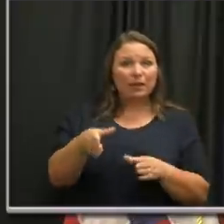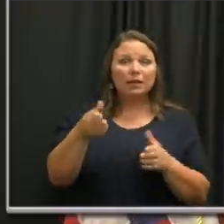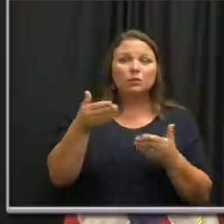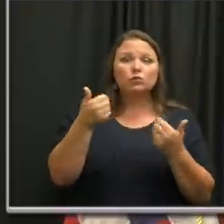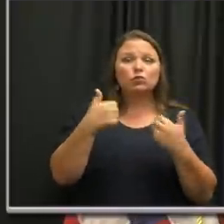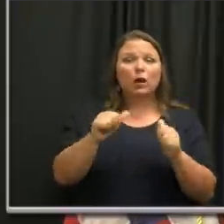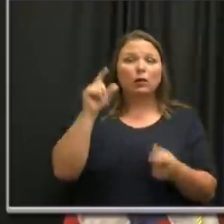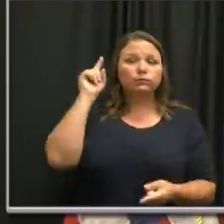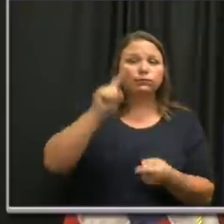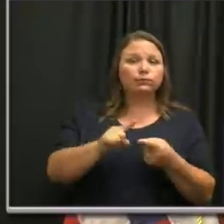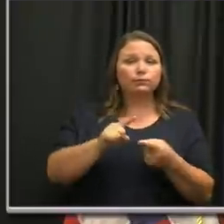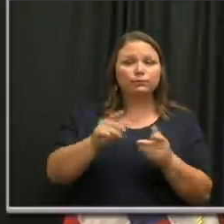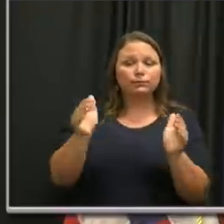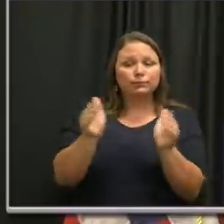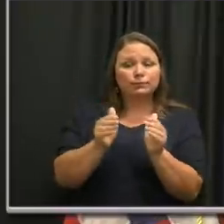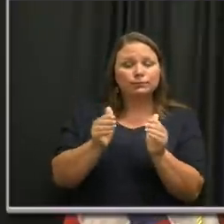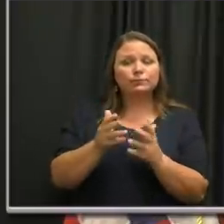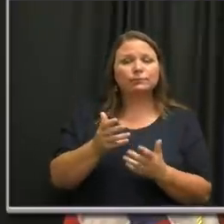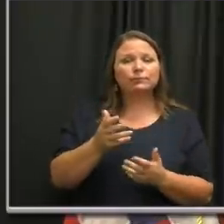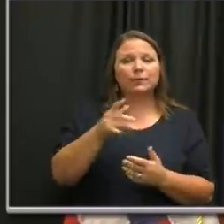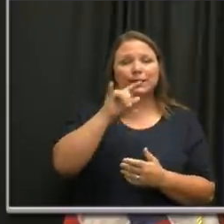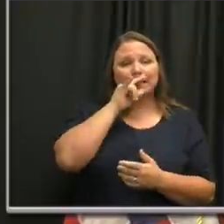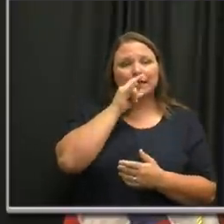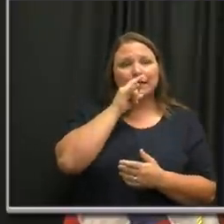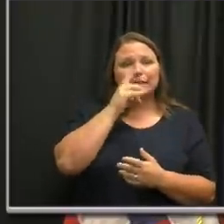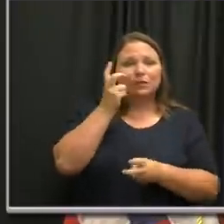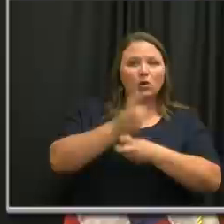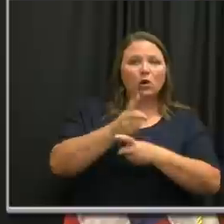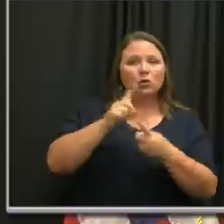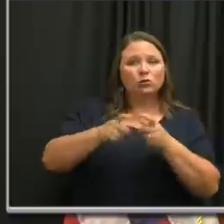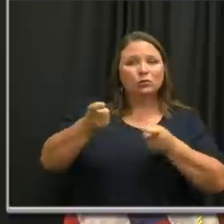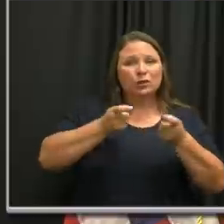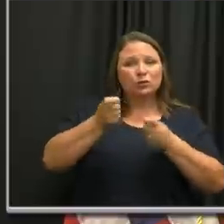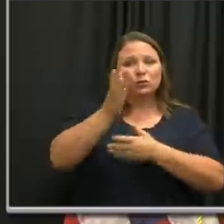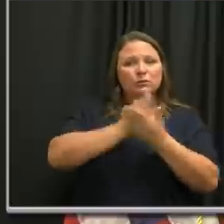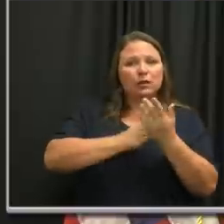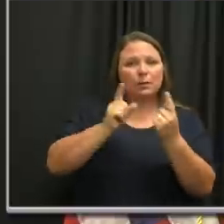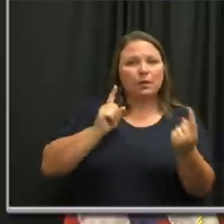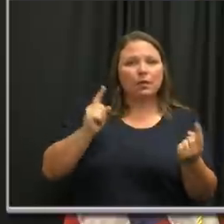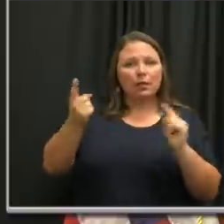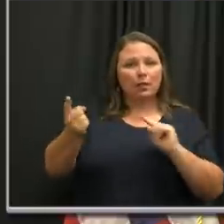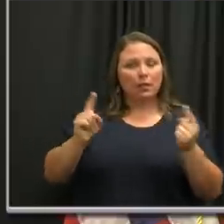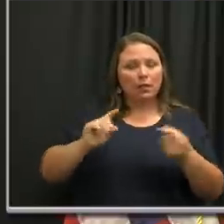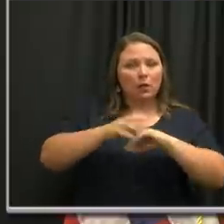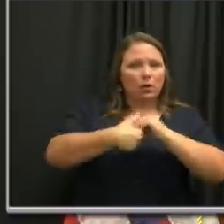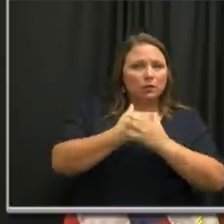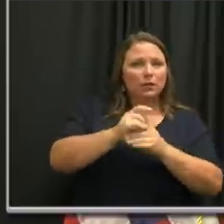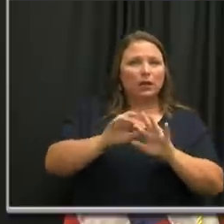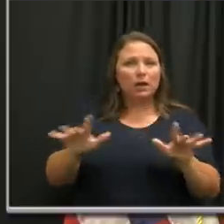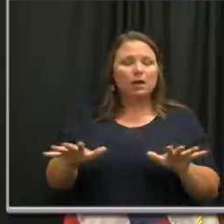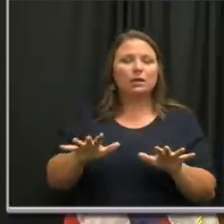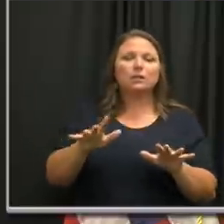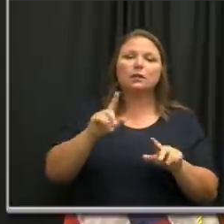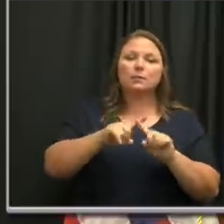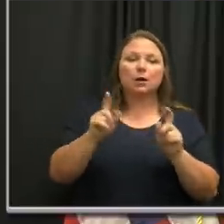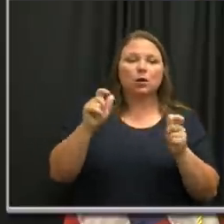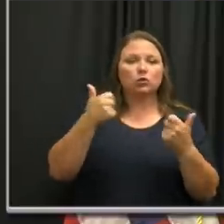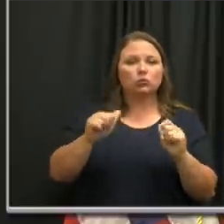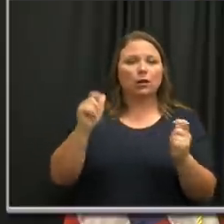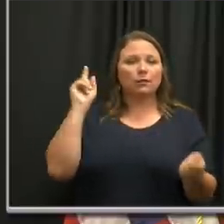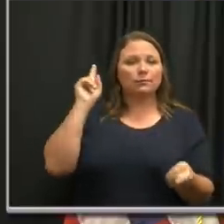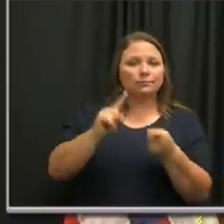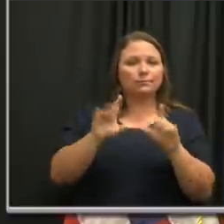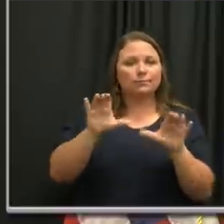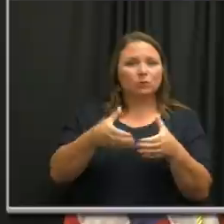try to do it in a smaller setting. Kids obviously are less, it's, it's harder to control some of these variables. Um, but try to do it as in a small of a group as